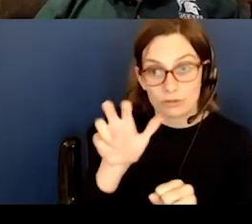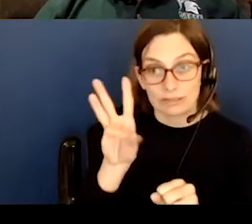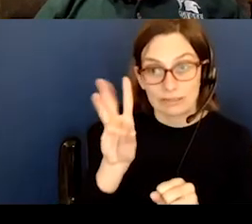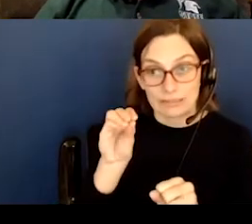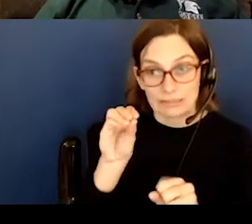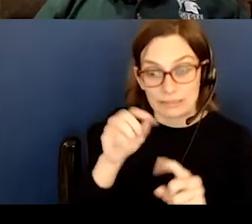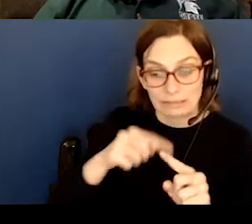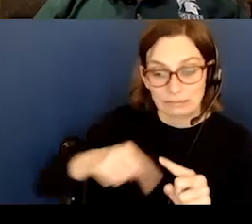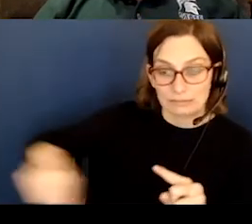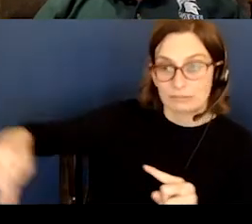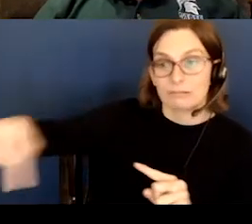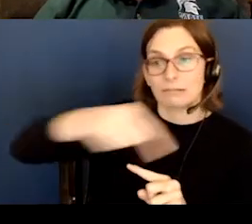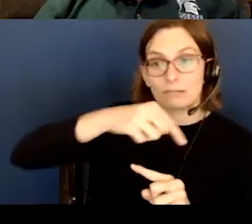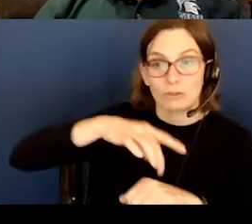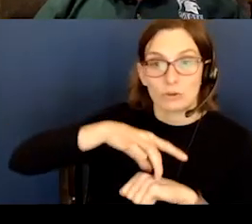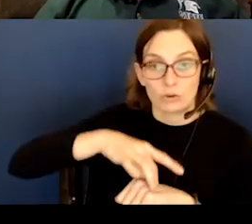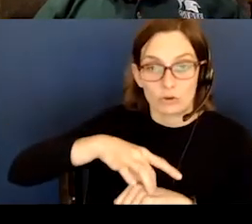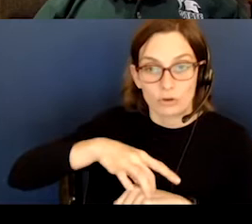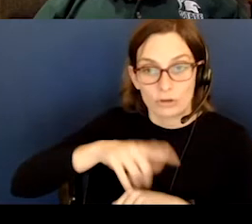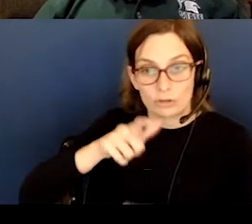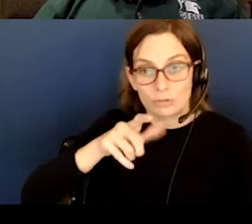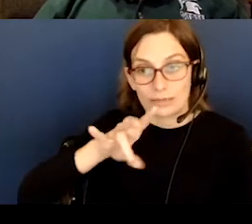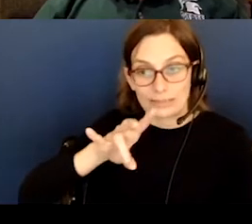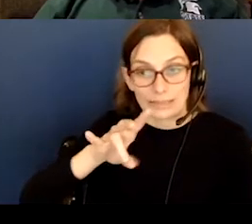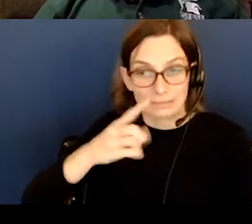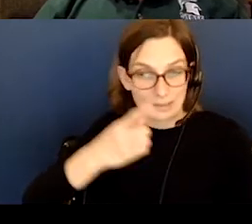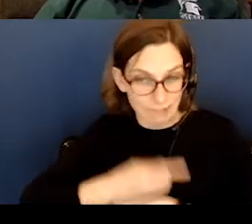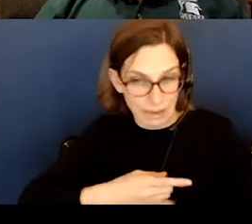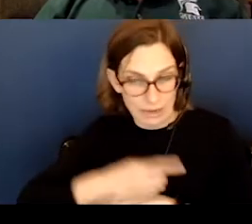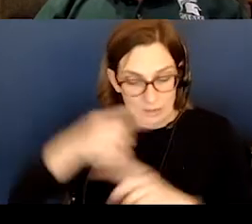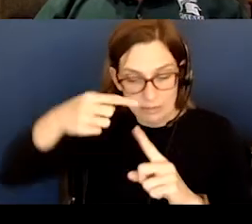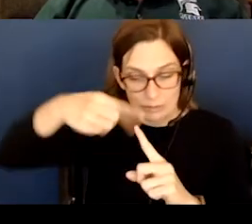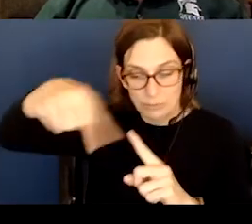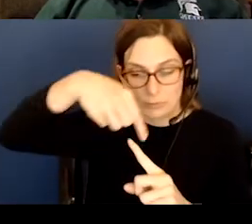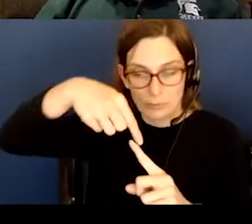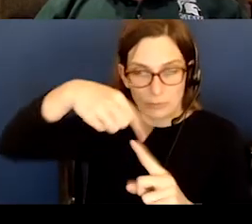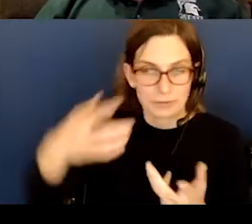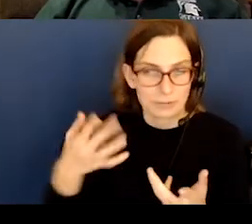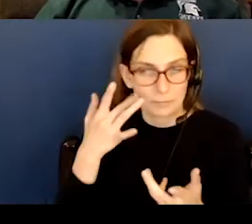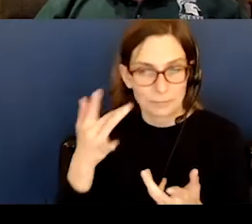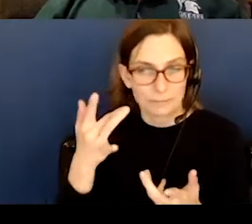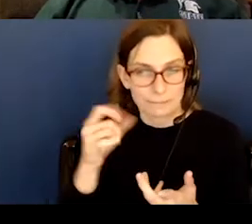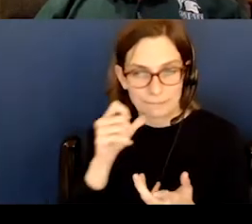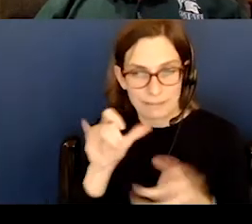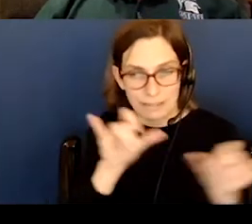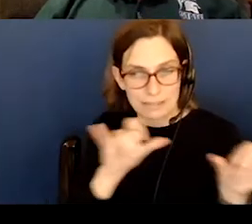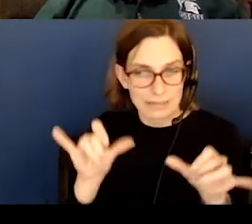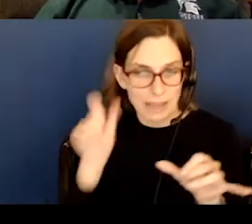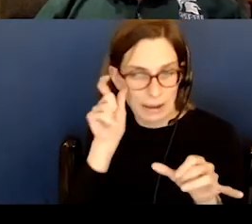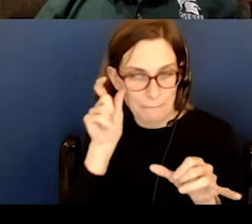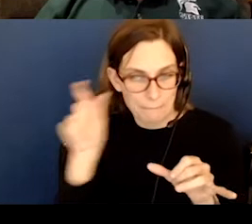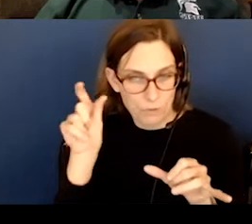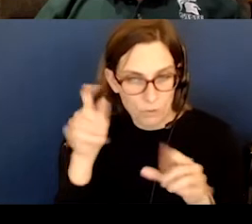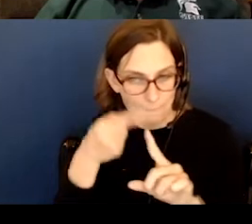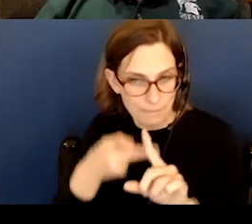the earth? 27 days. Why isn't this the same as a lunar cycle? Because the